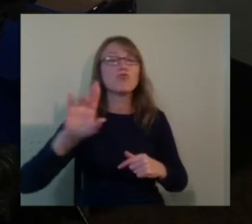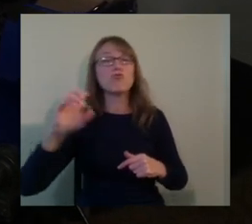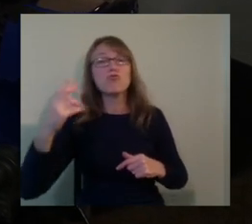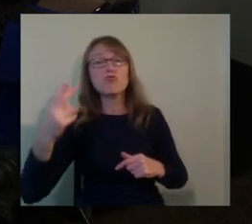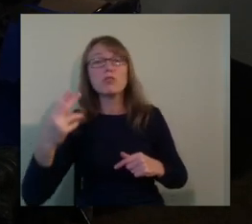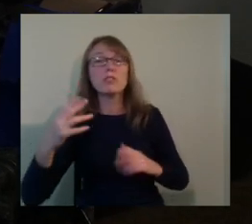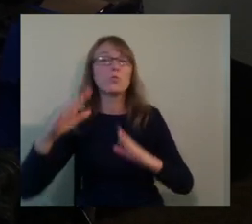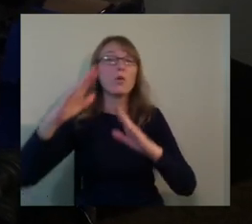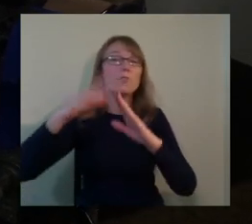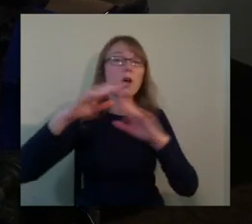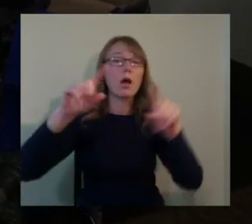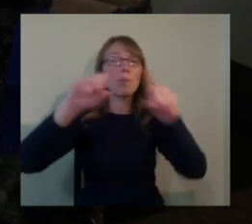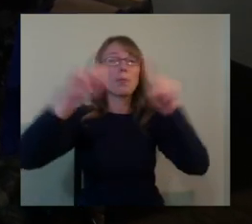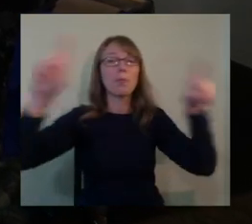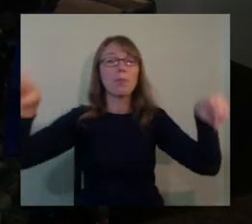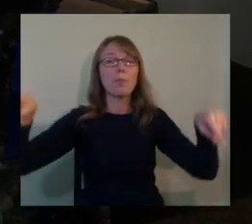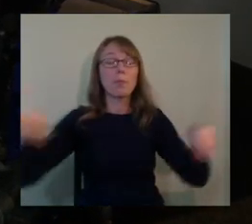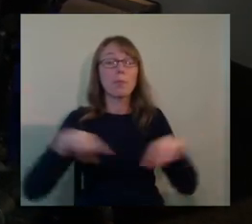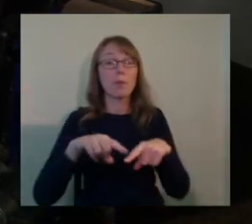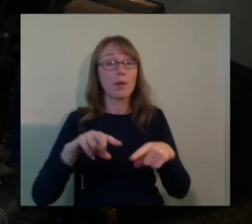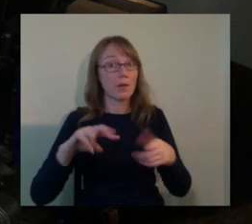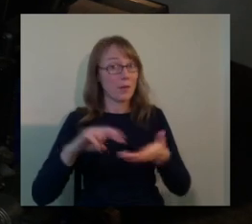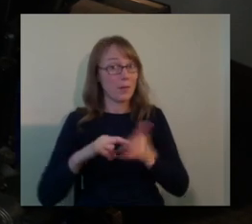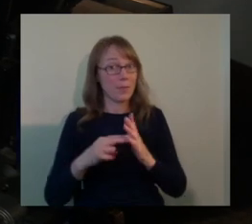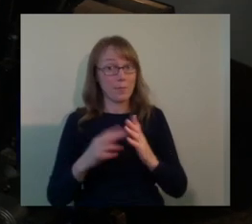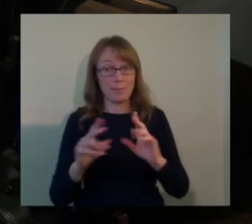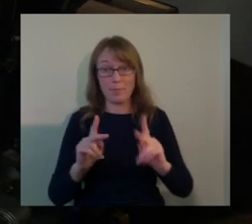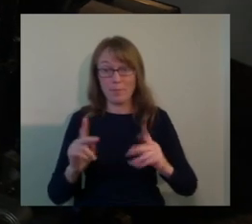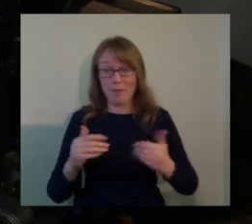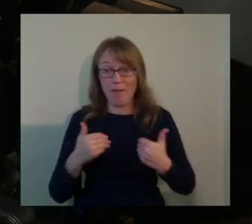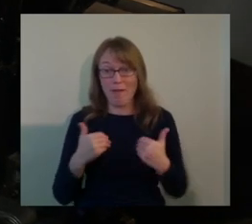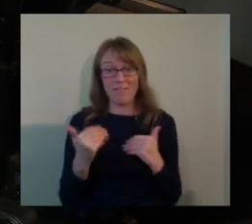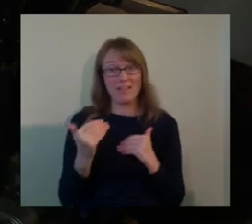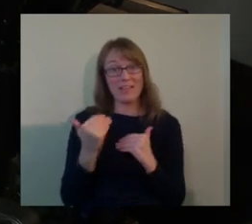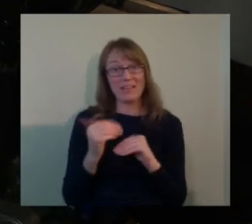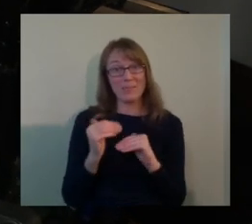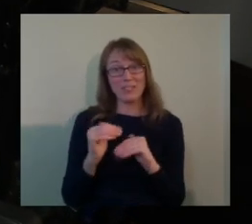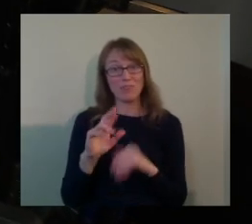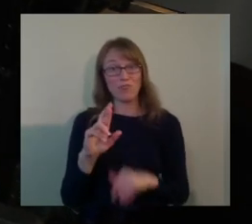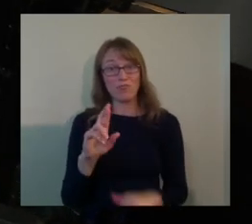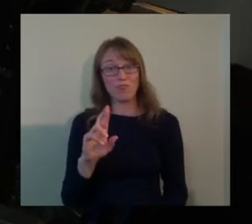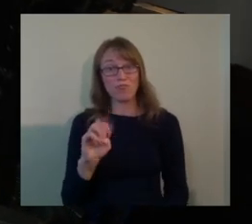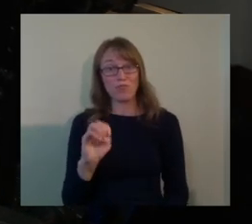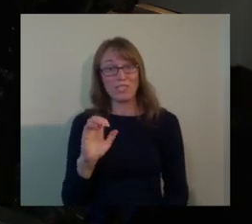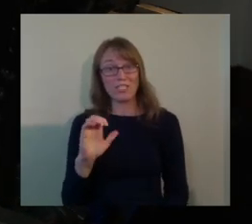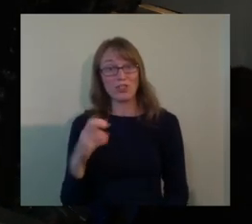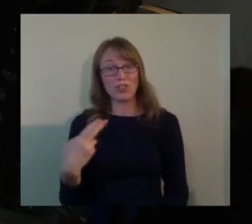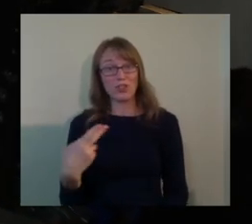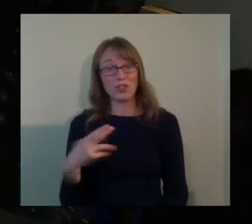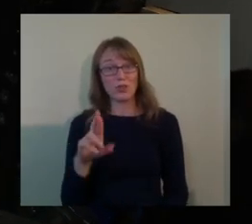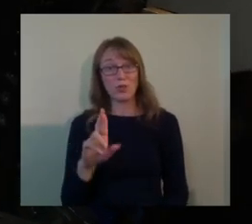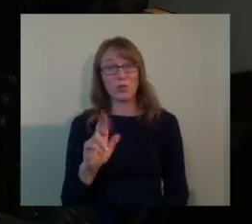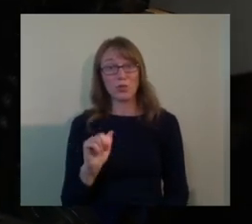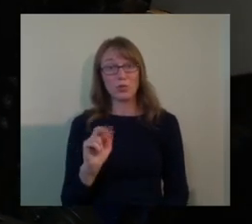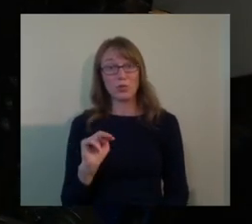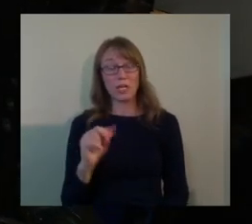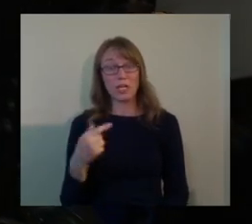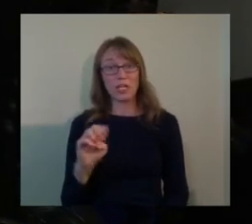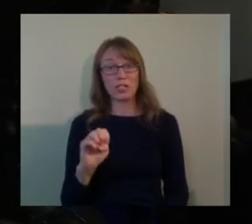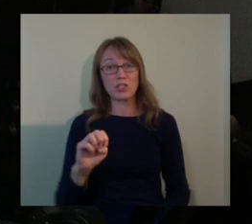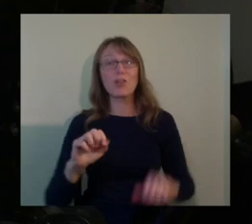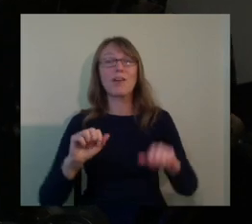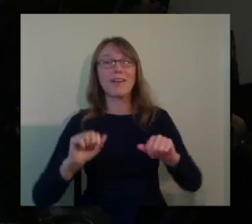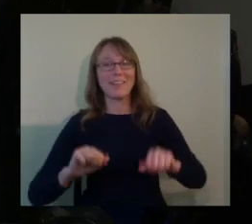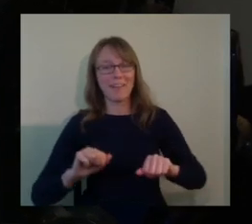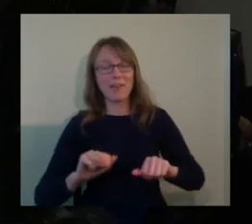the screen becomes fully useful by people who have limited reach range and people who have obviously limited